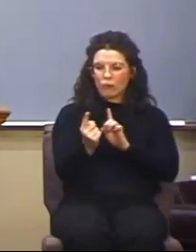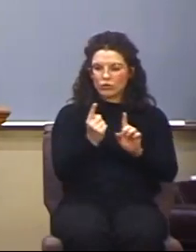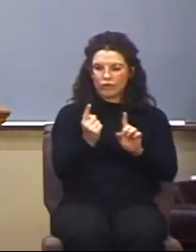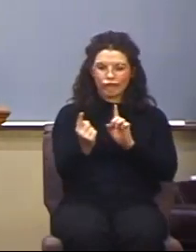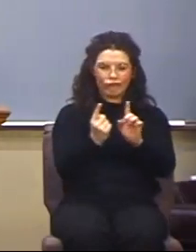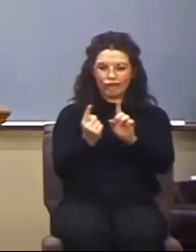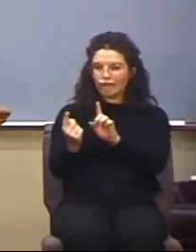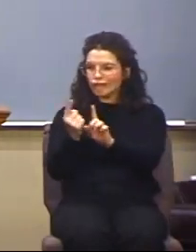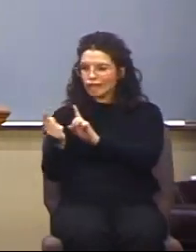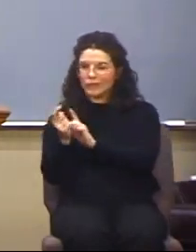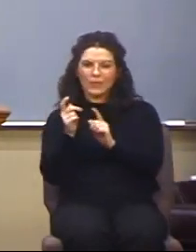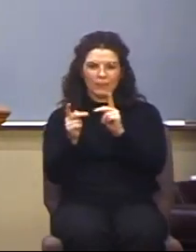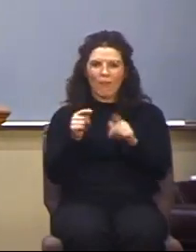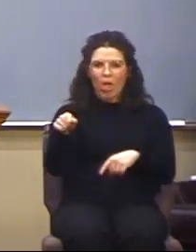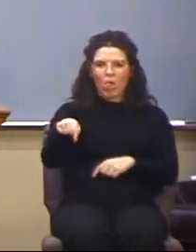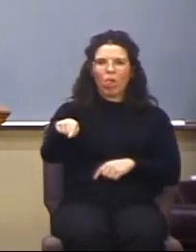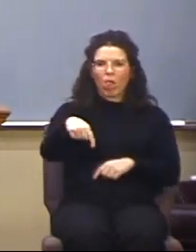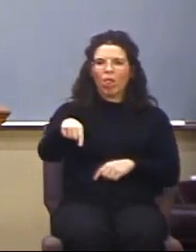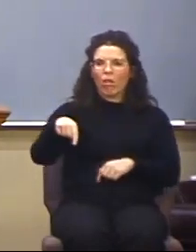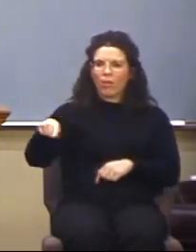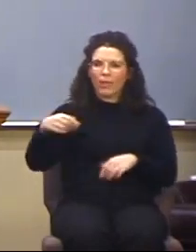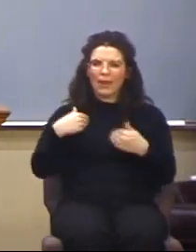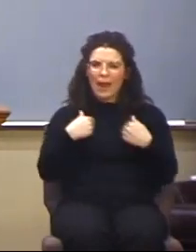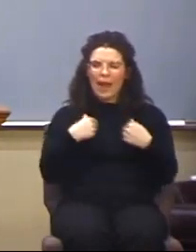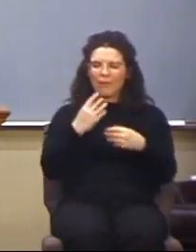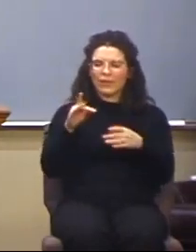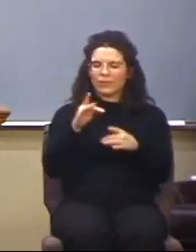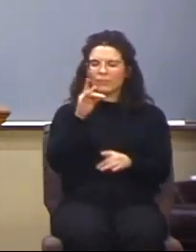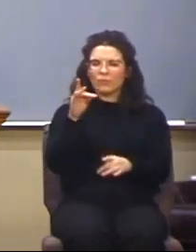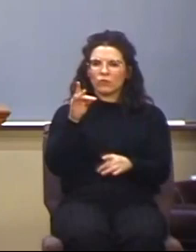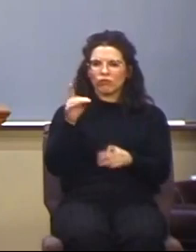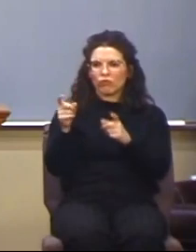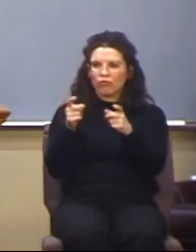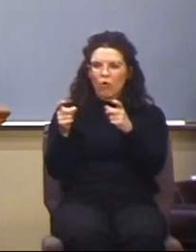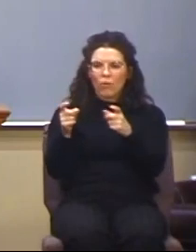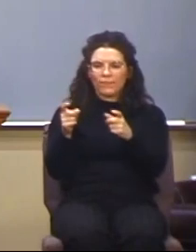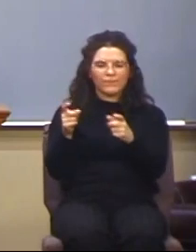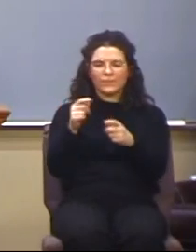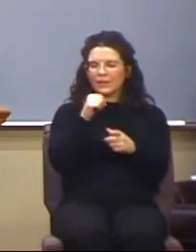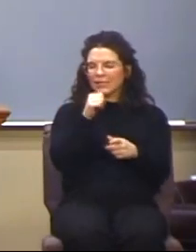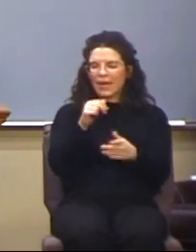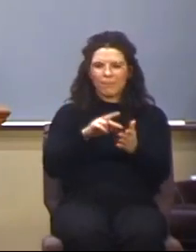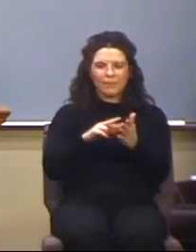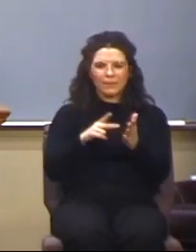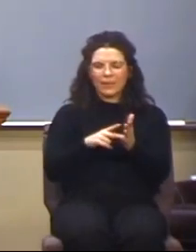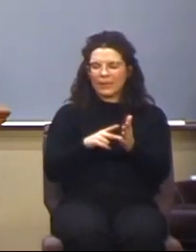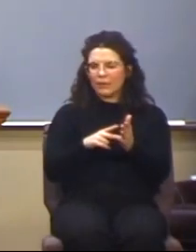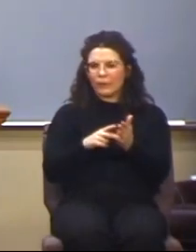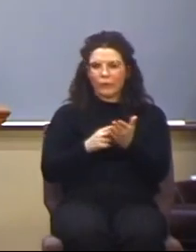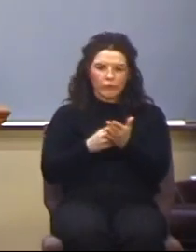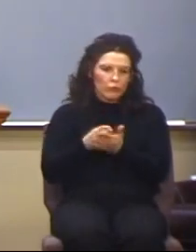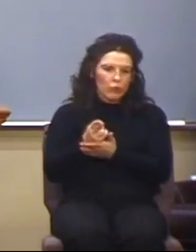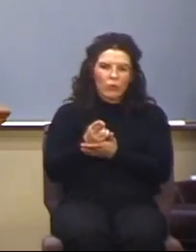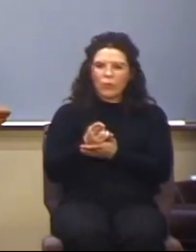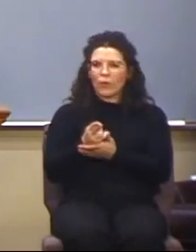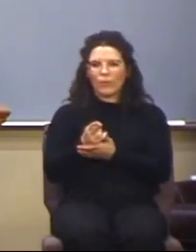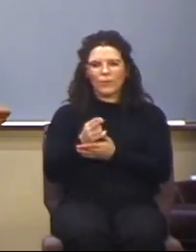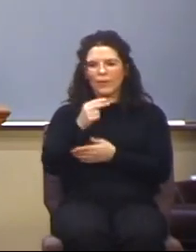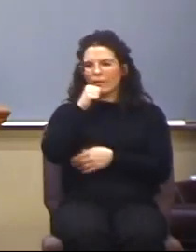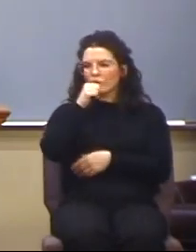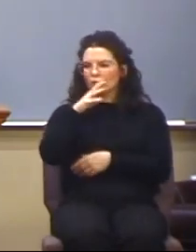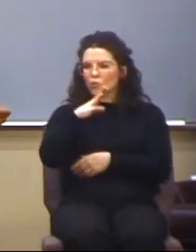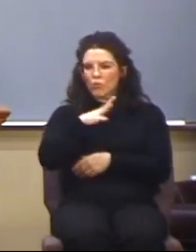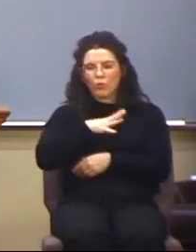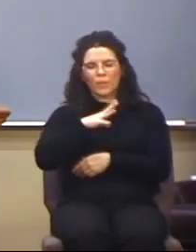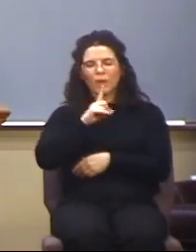individuals. So that doesn't mean they're genuine. That does not mean that this damsel was an